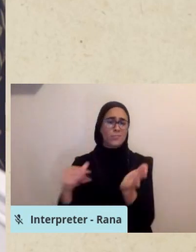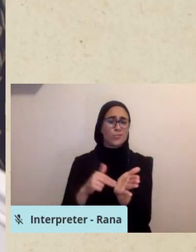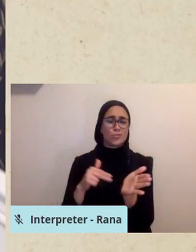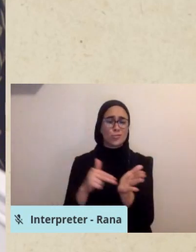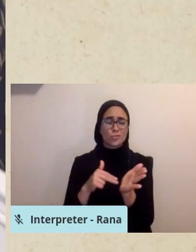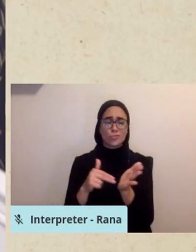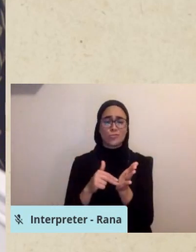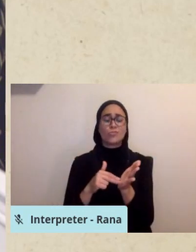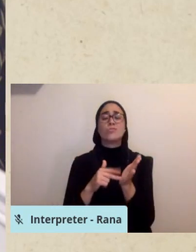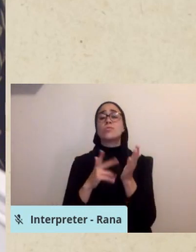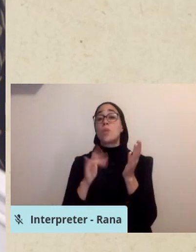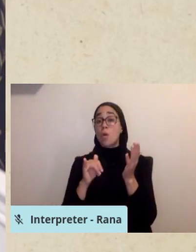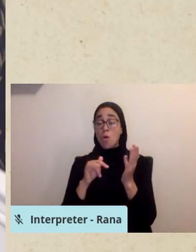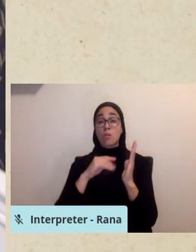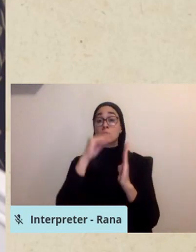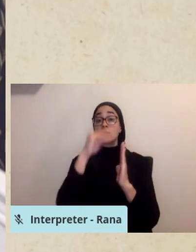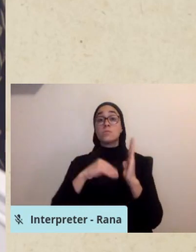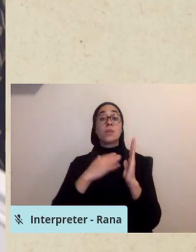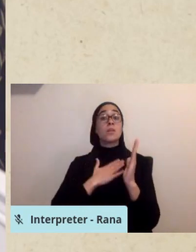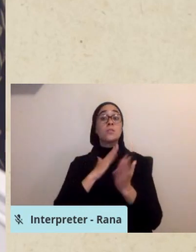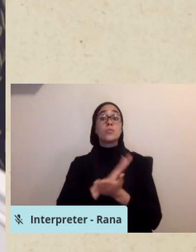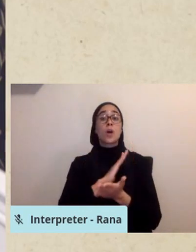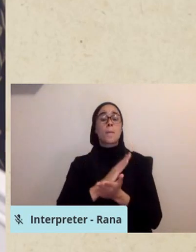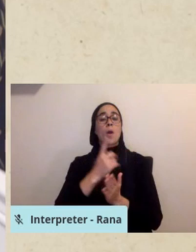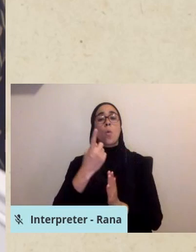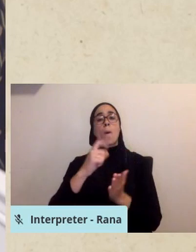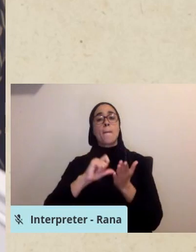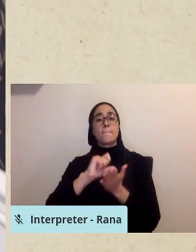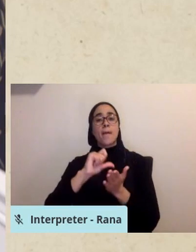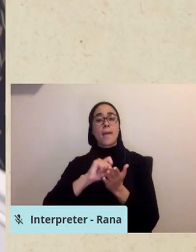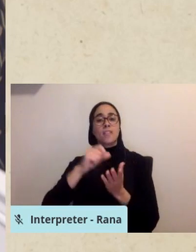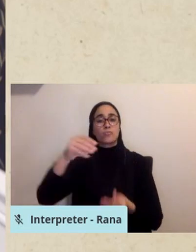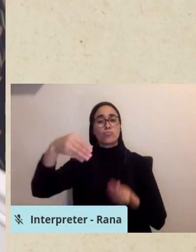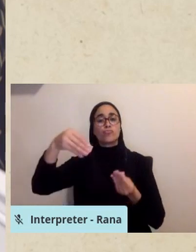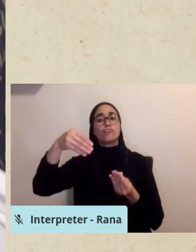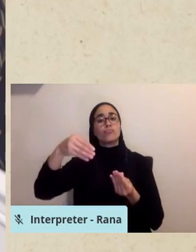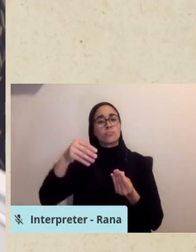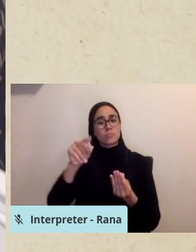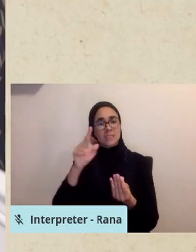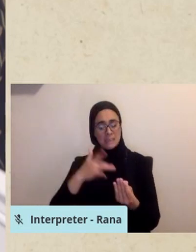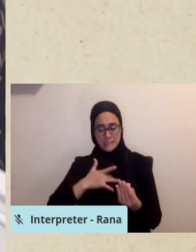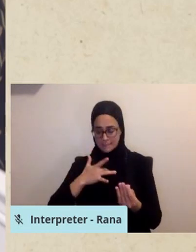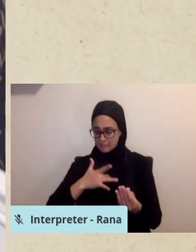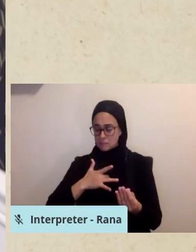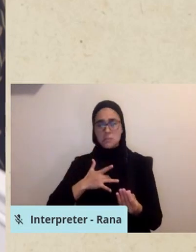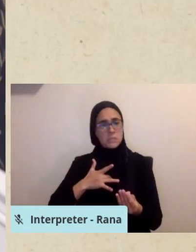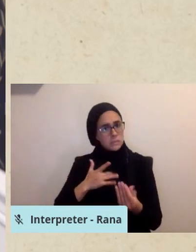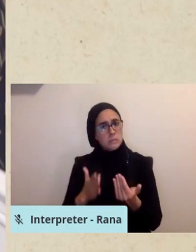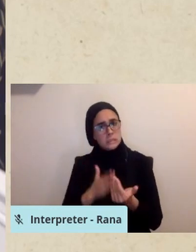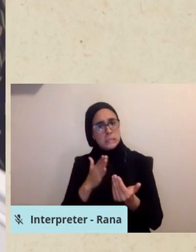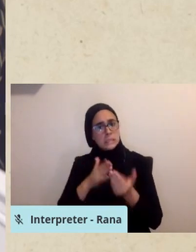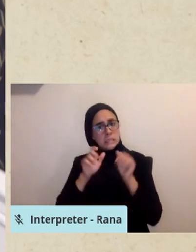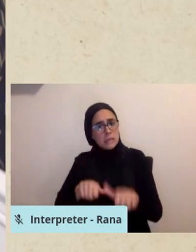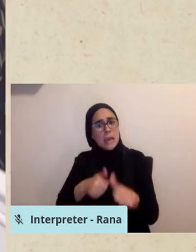is, it fits on a single page and it feels manageable. It feels digestible.